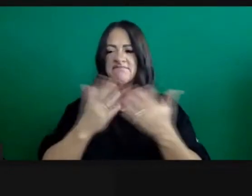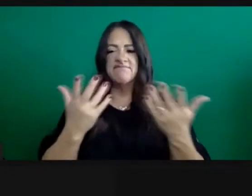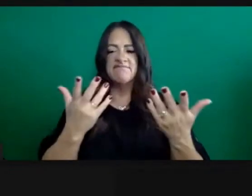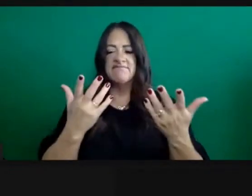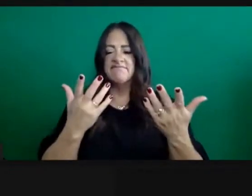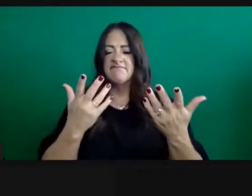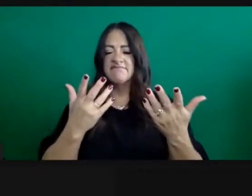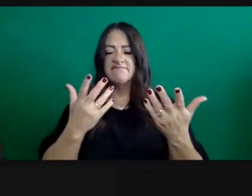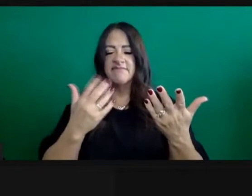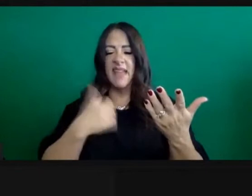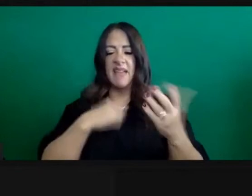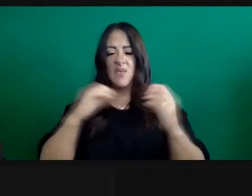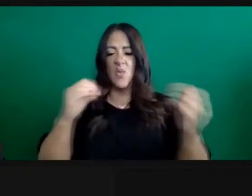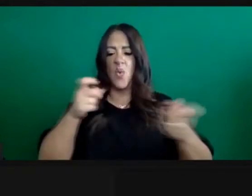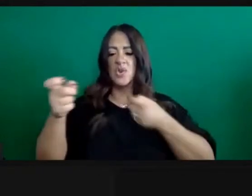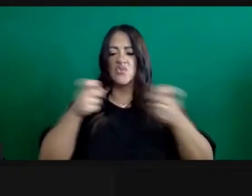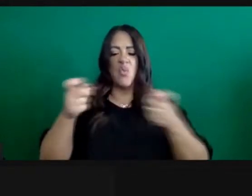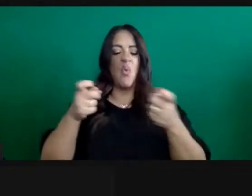officials. Thank you.